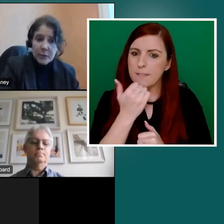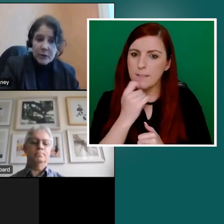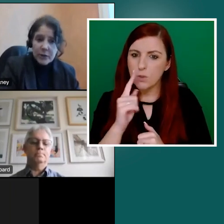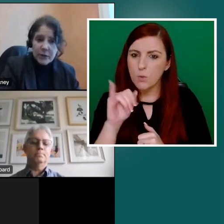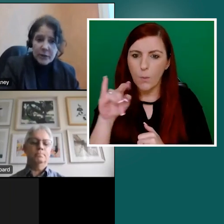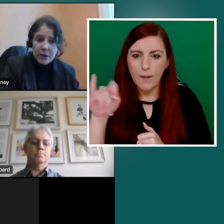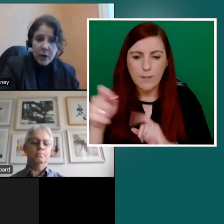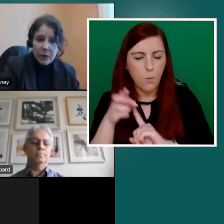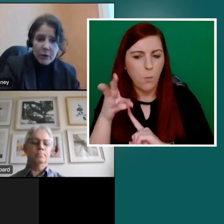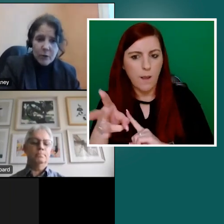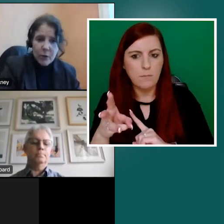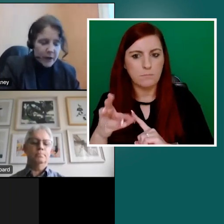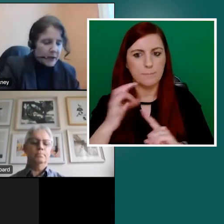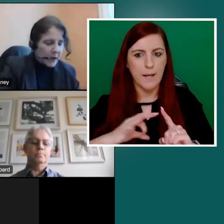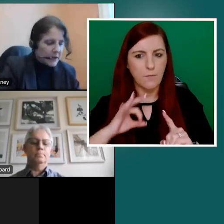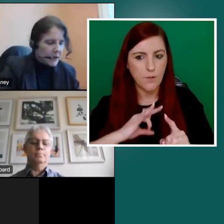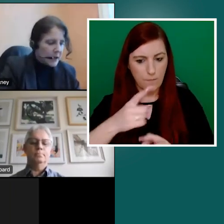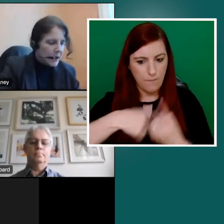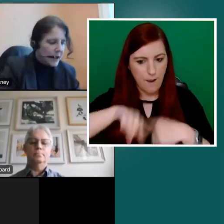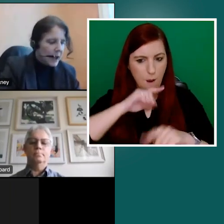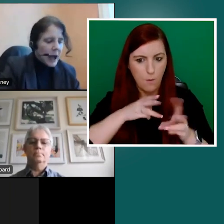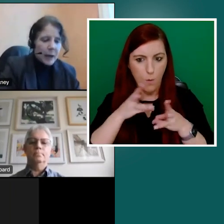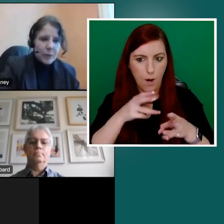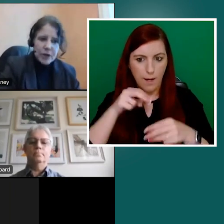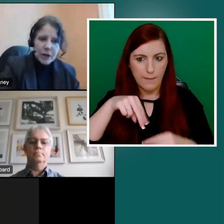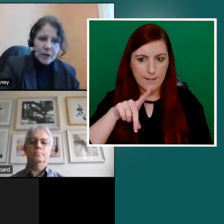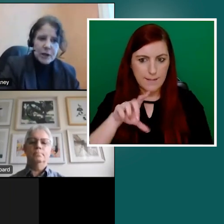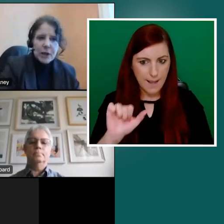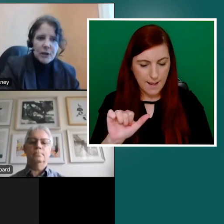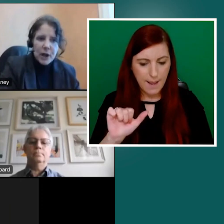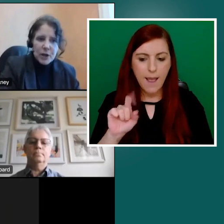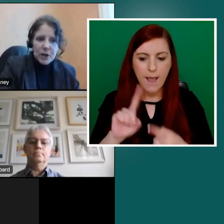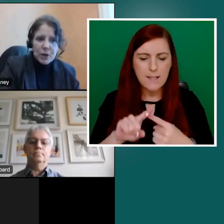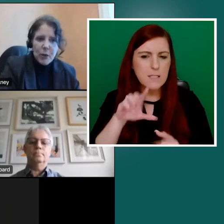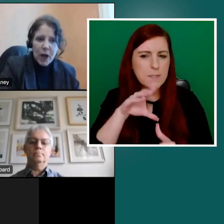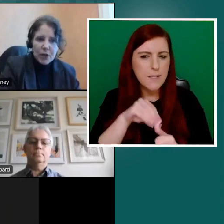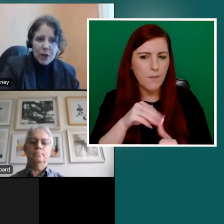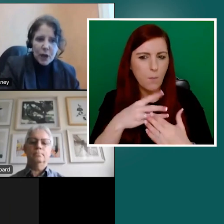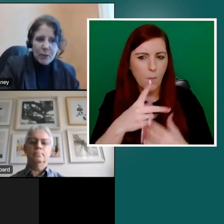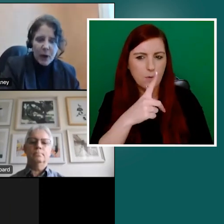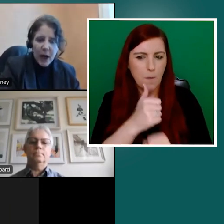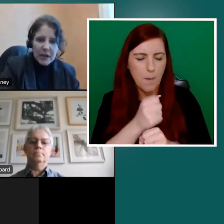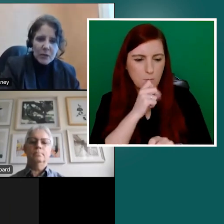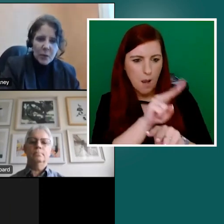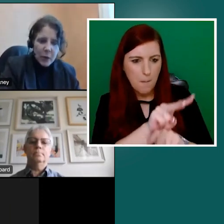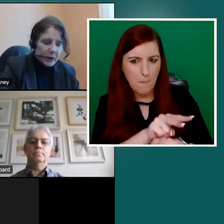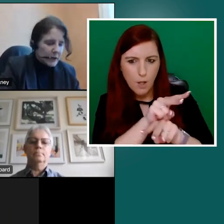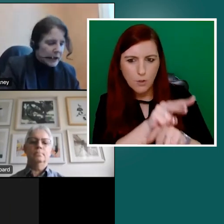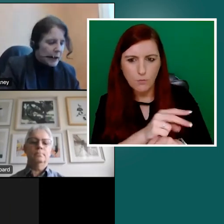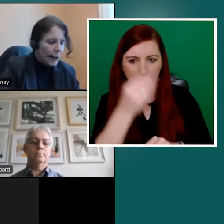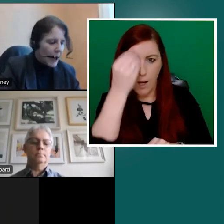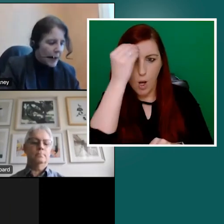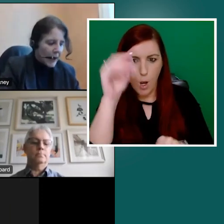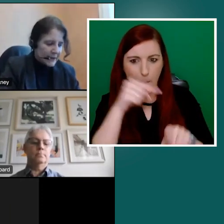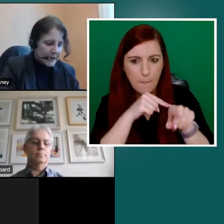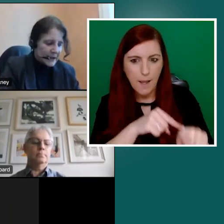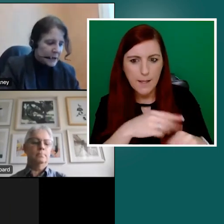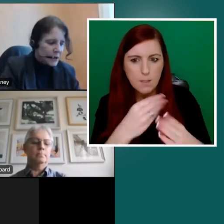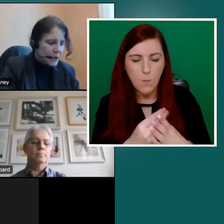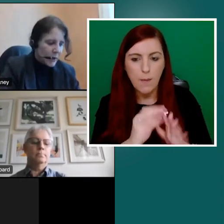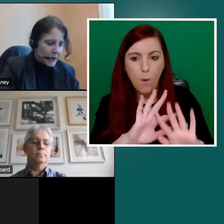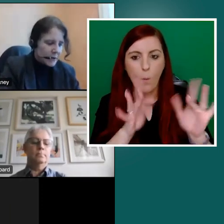will also be useful to our own work in the NDA, and particularly in relation to monitoring compliance with the Web